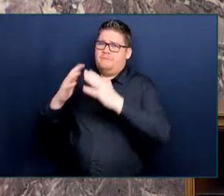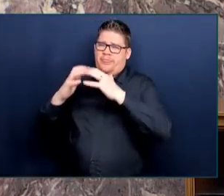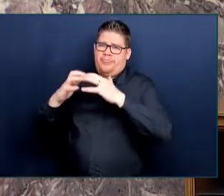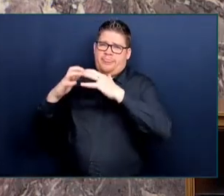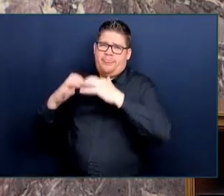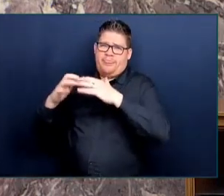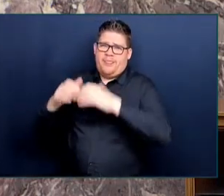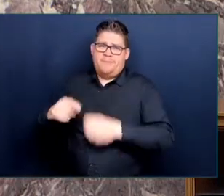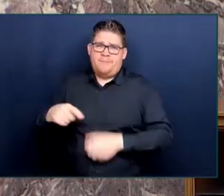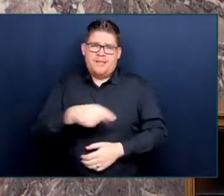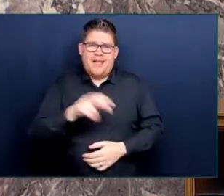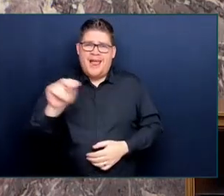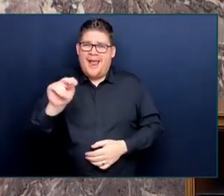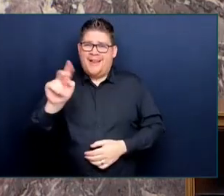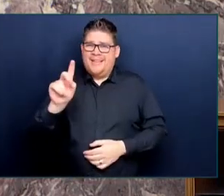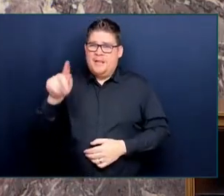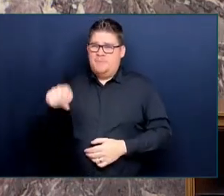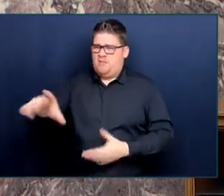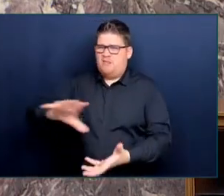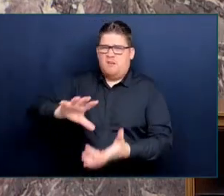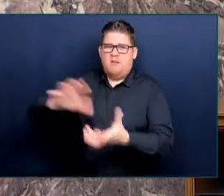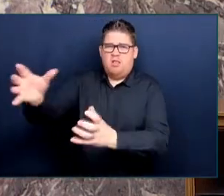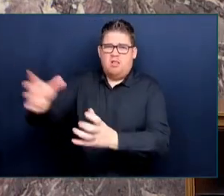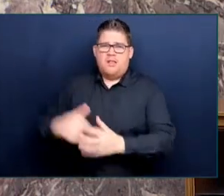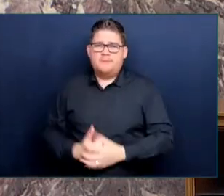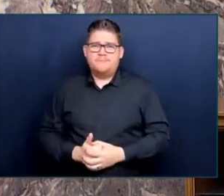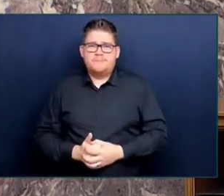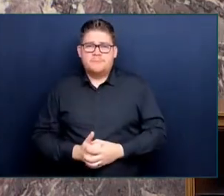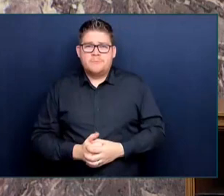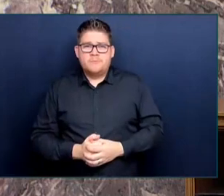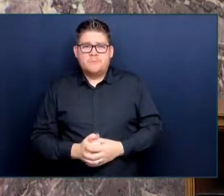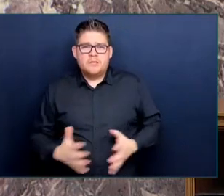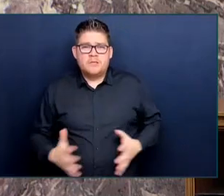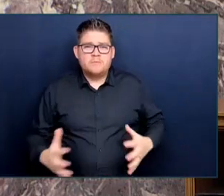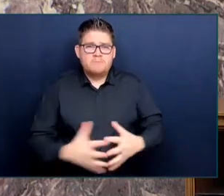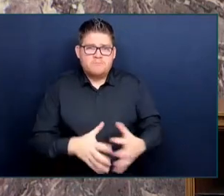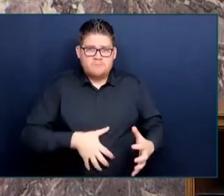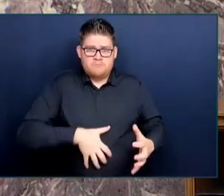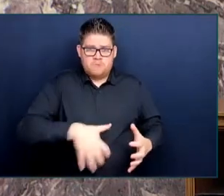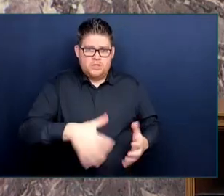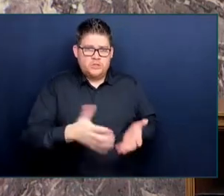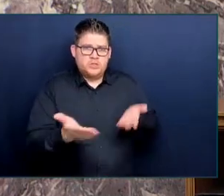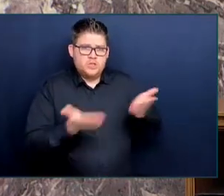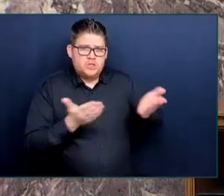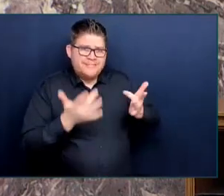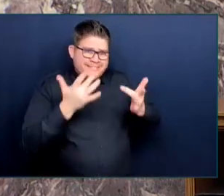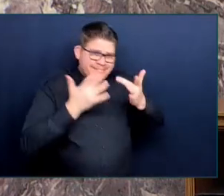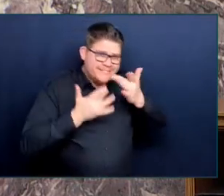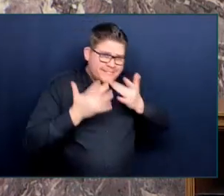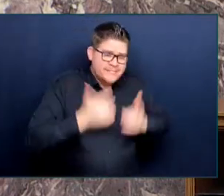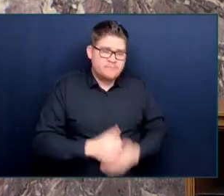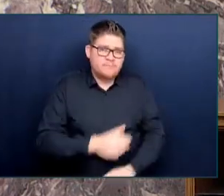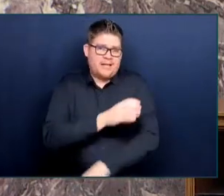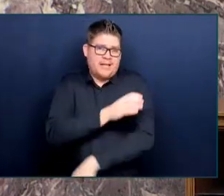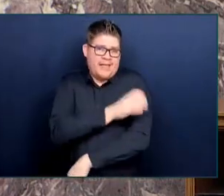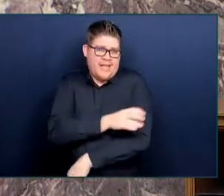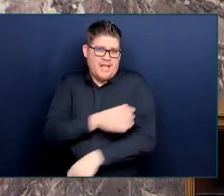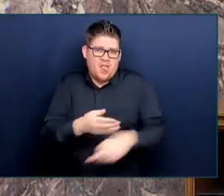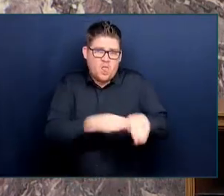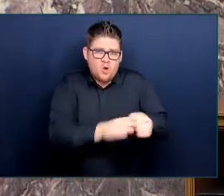Maternity services are lacking, leading to clinic closures, frequent ward diversions and severe